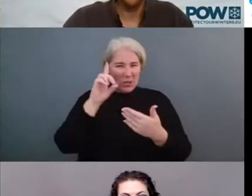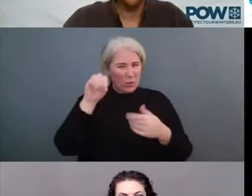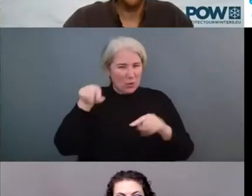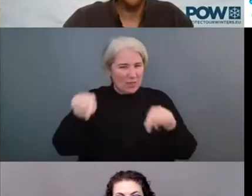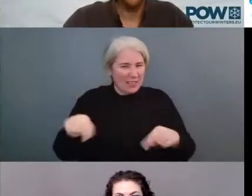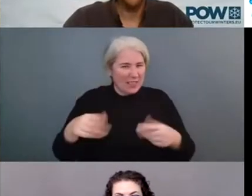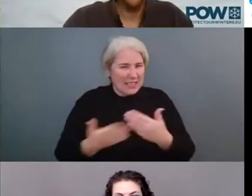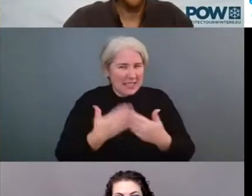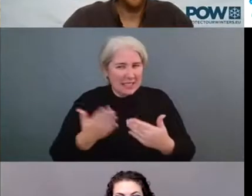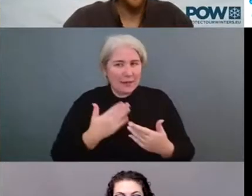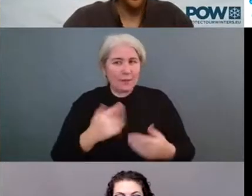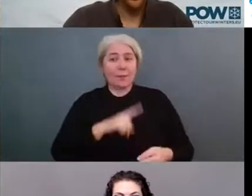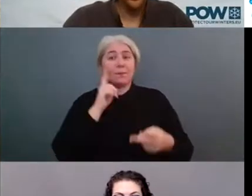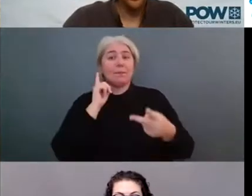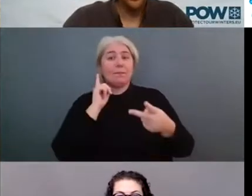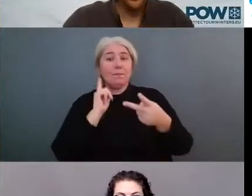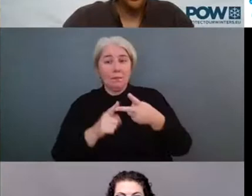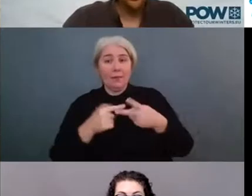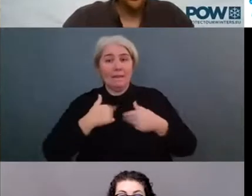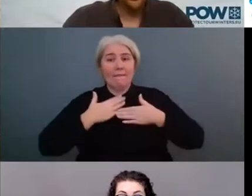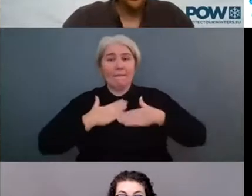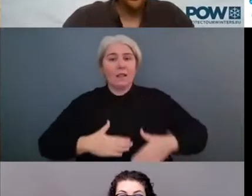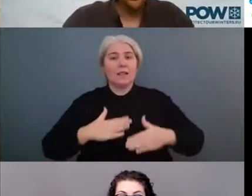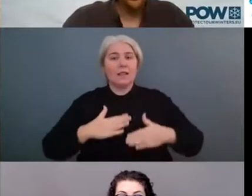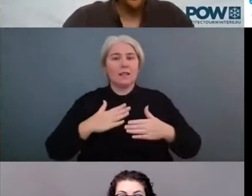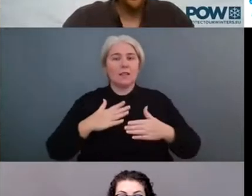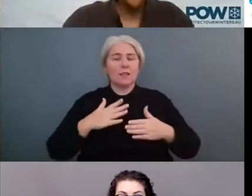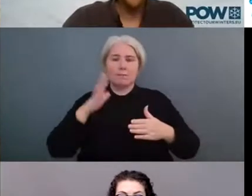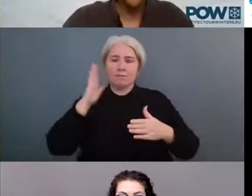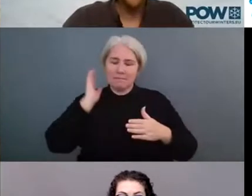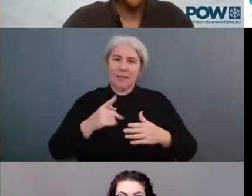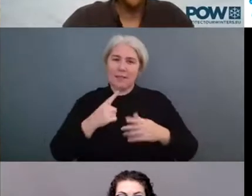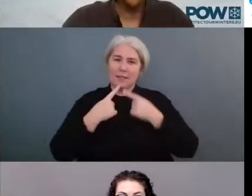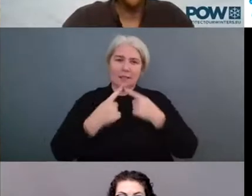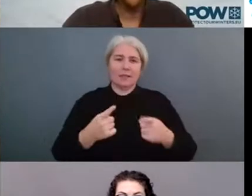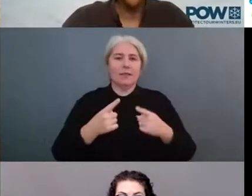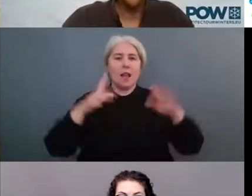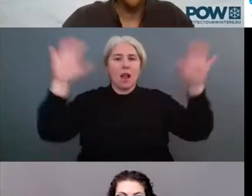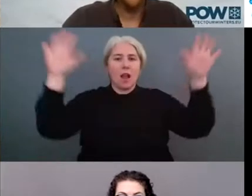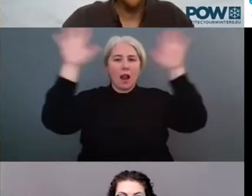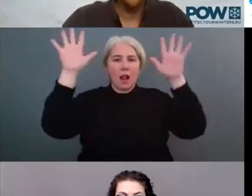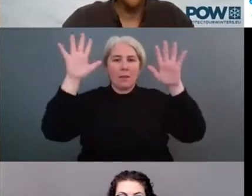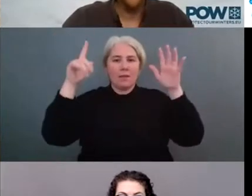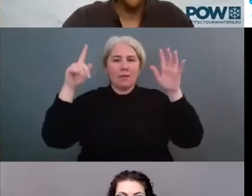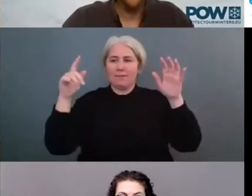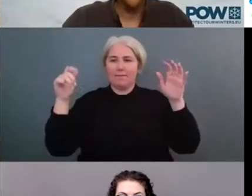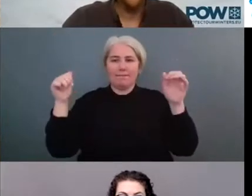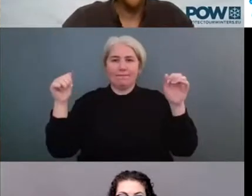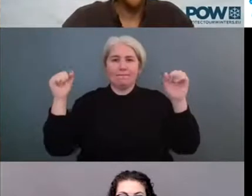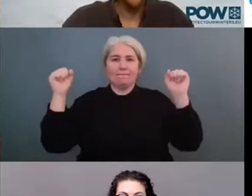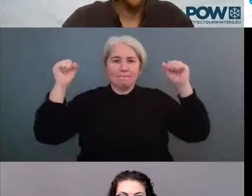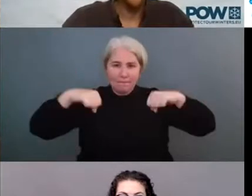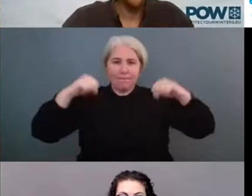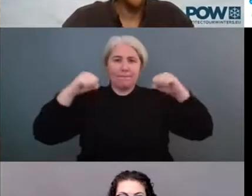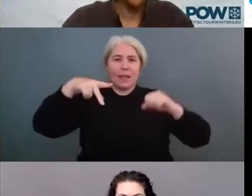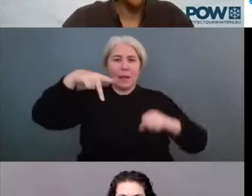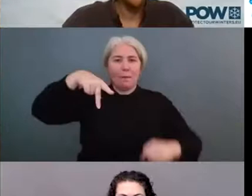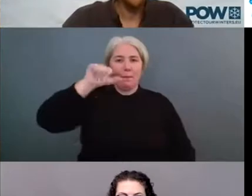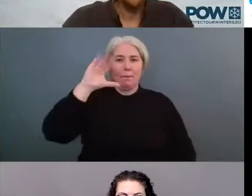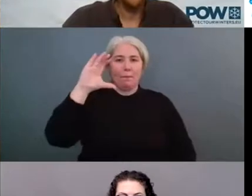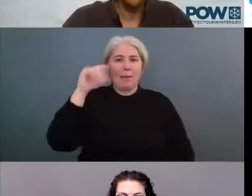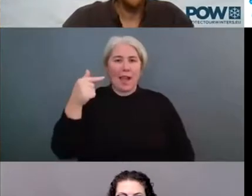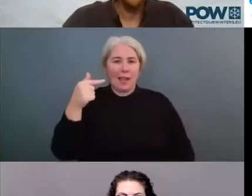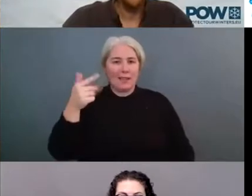to use this opportunity to mention the Climate Pact, something that the European Commission has started